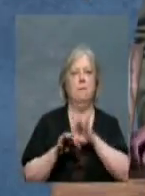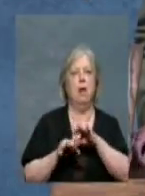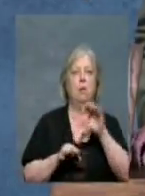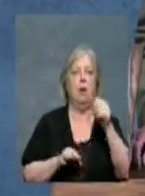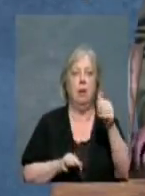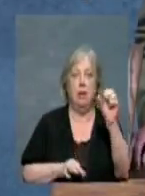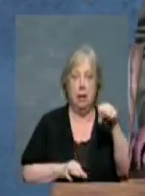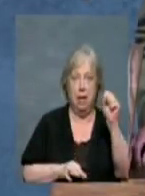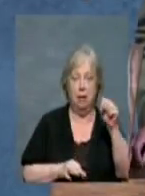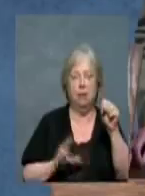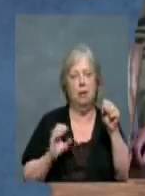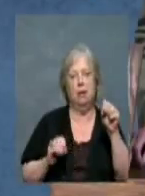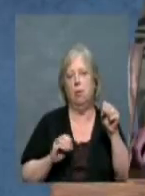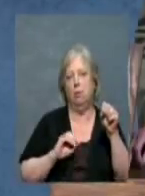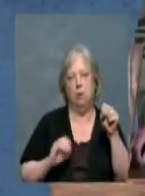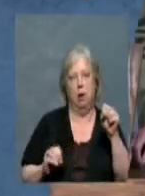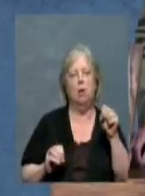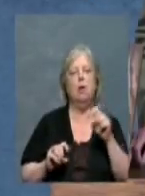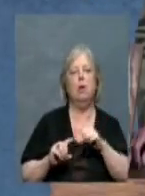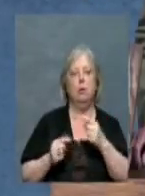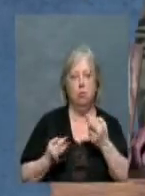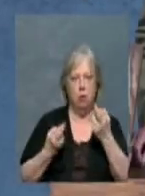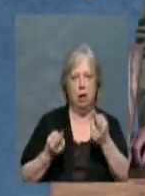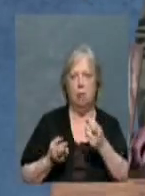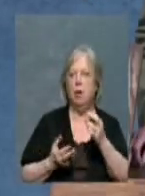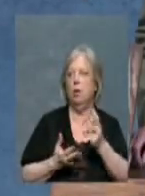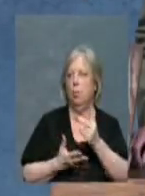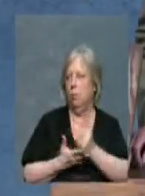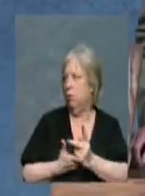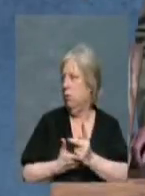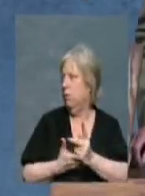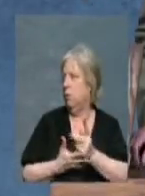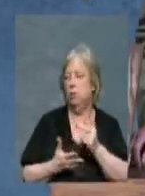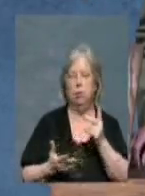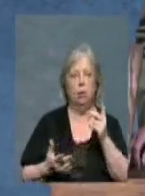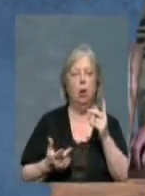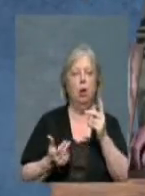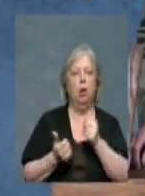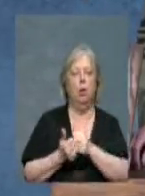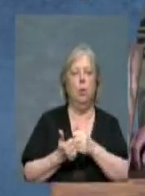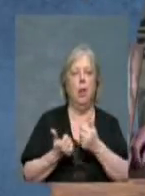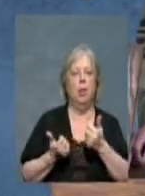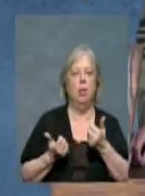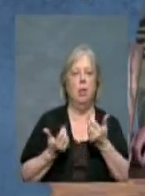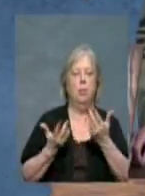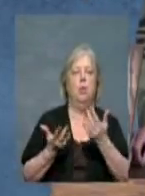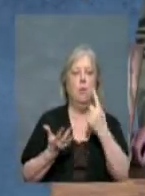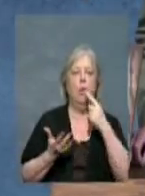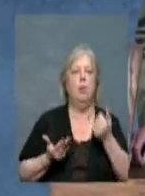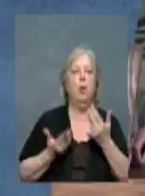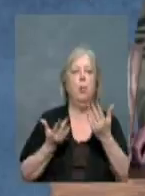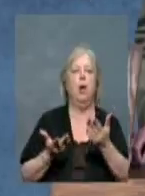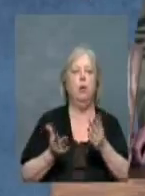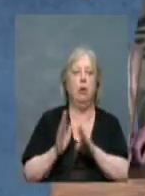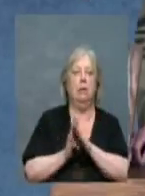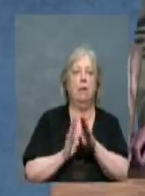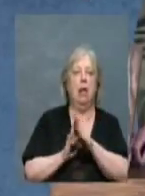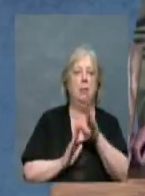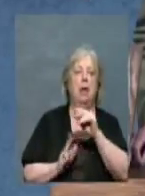10 I's, zero no's, to recommend approval to this body of the proposed development and rezoning.